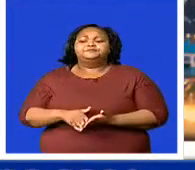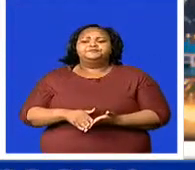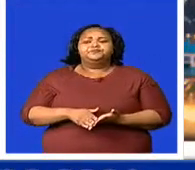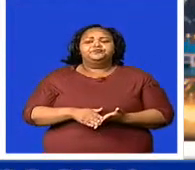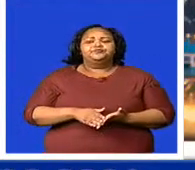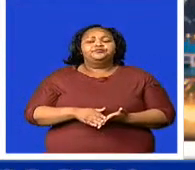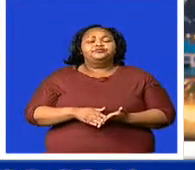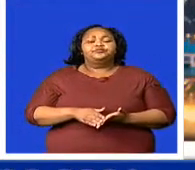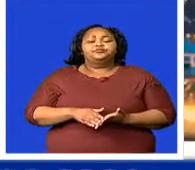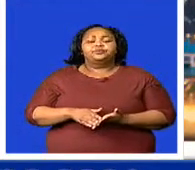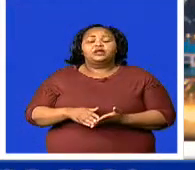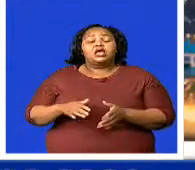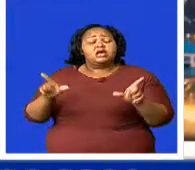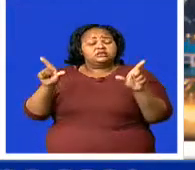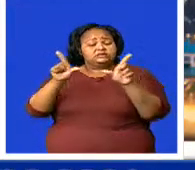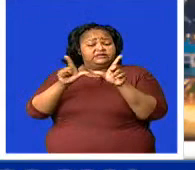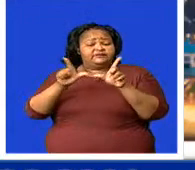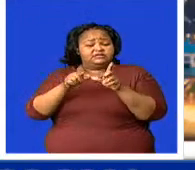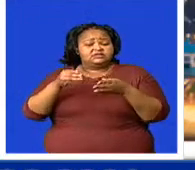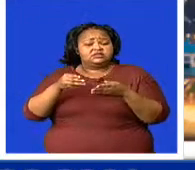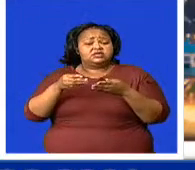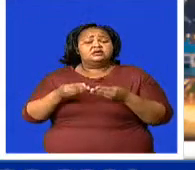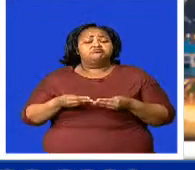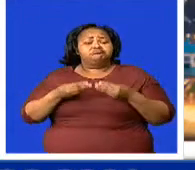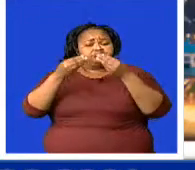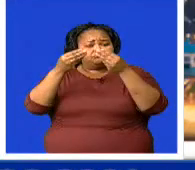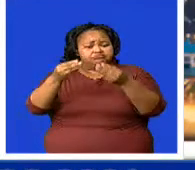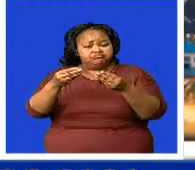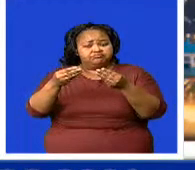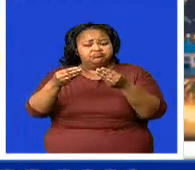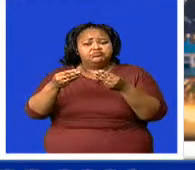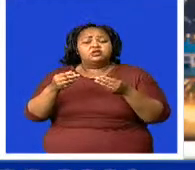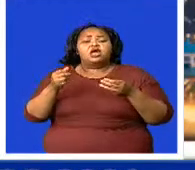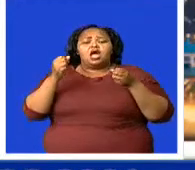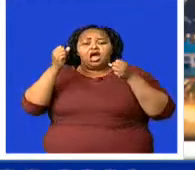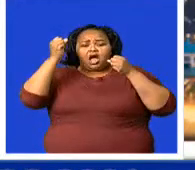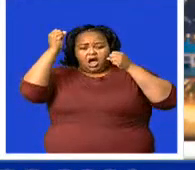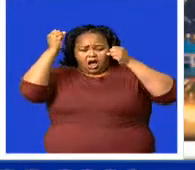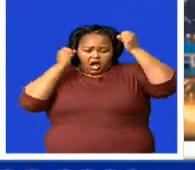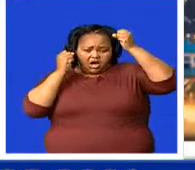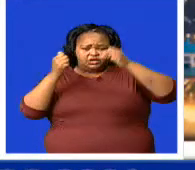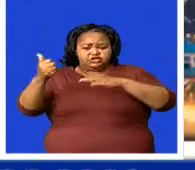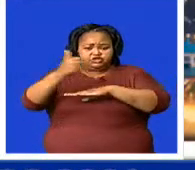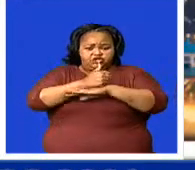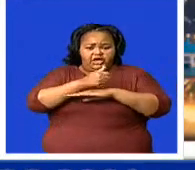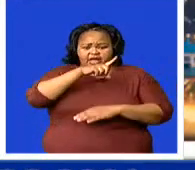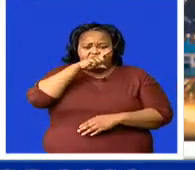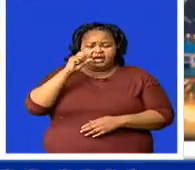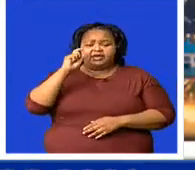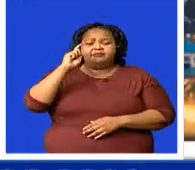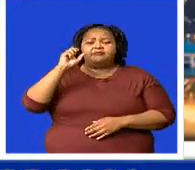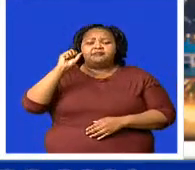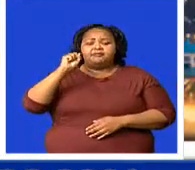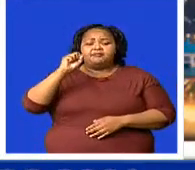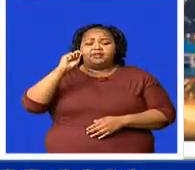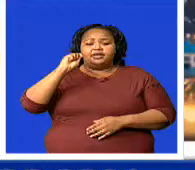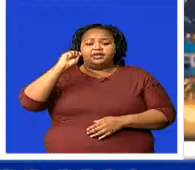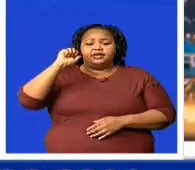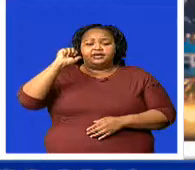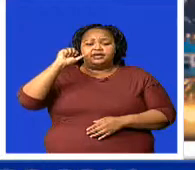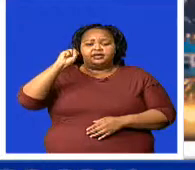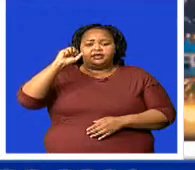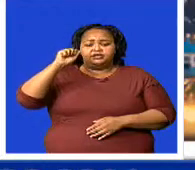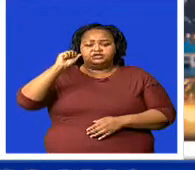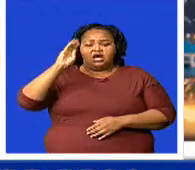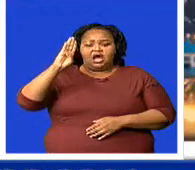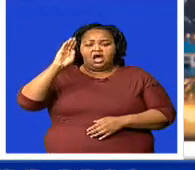certificate. The certificate was presented to the Army Commander General, Jeffrey Shabalala, by the